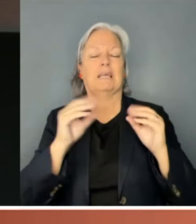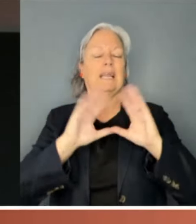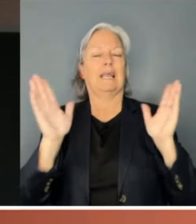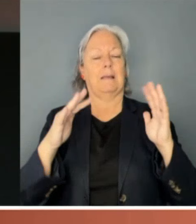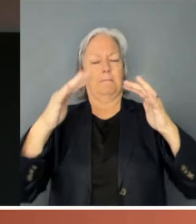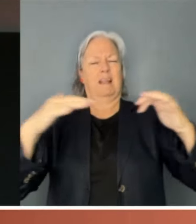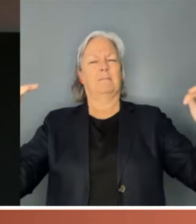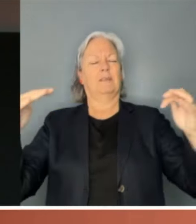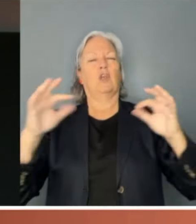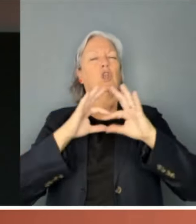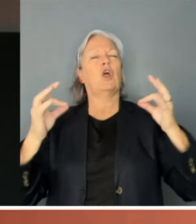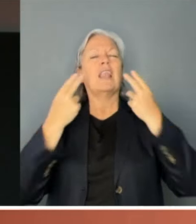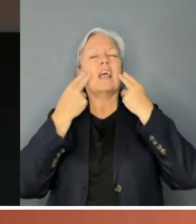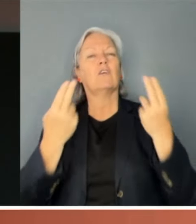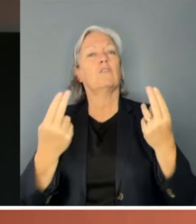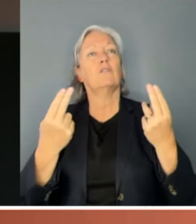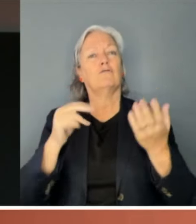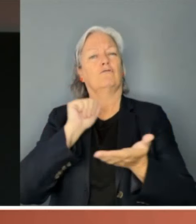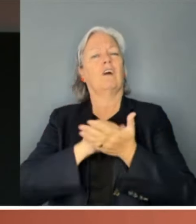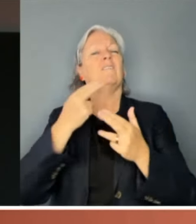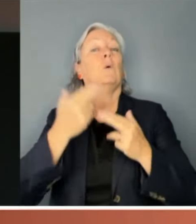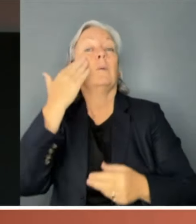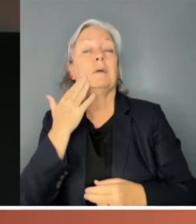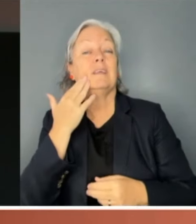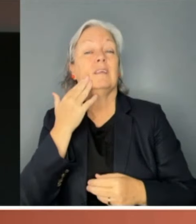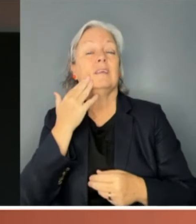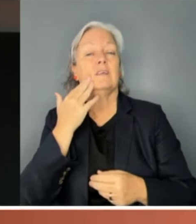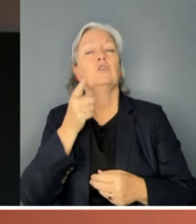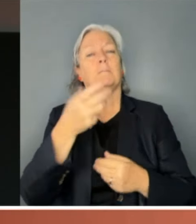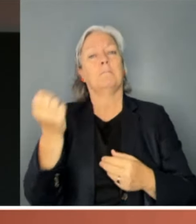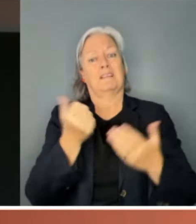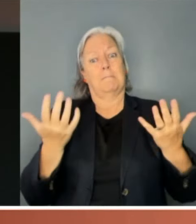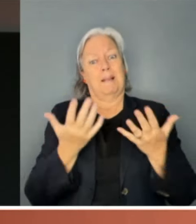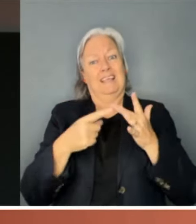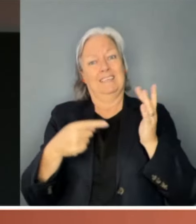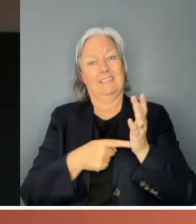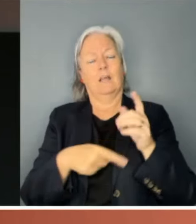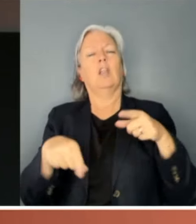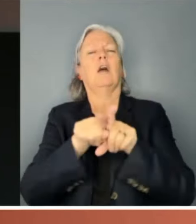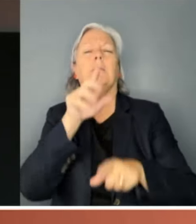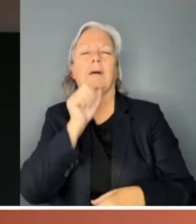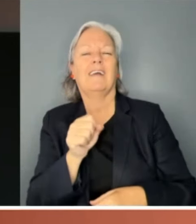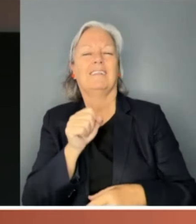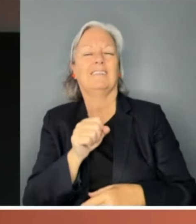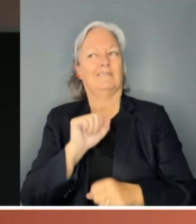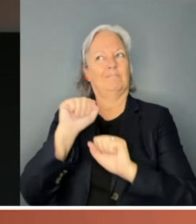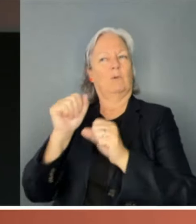place for women. So, play it like a man. I've titled this lecture 30 Shades of Grey